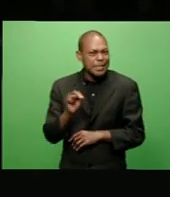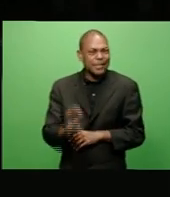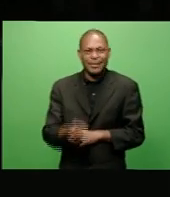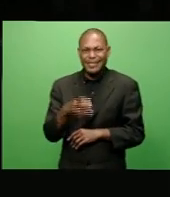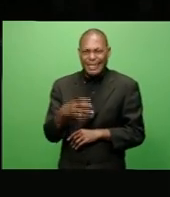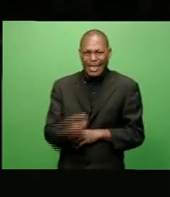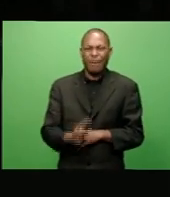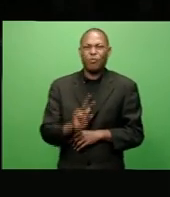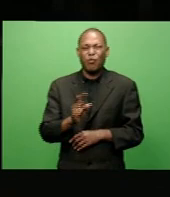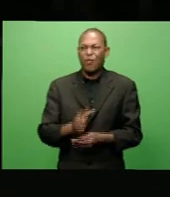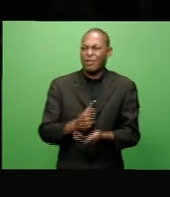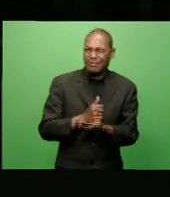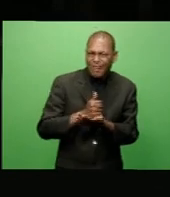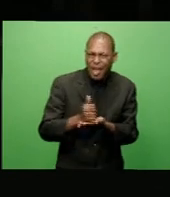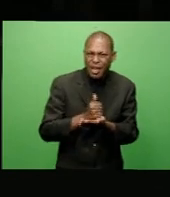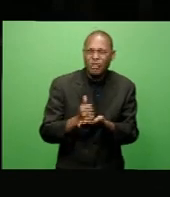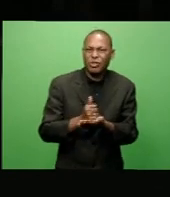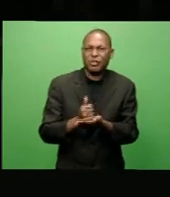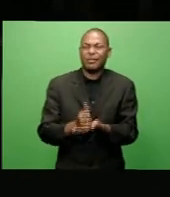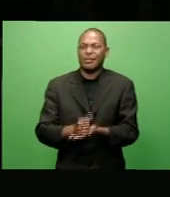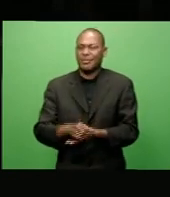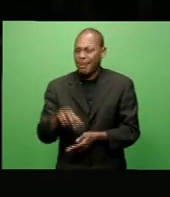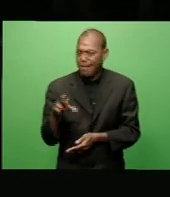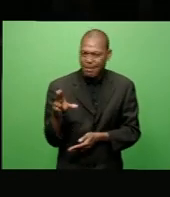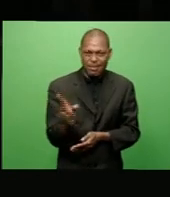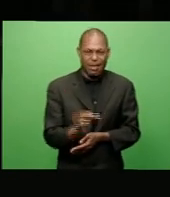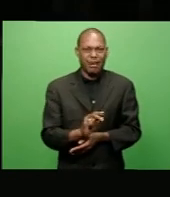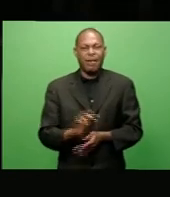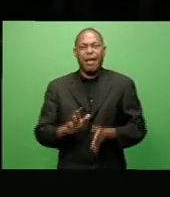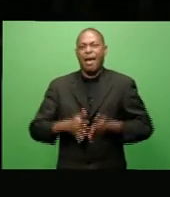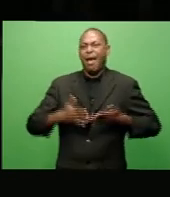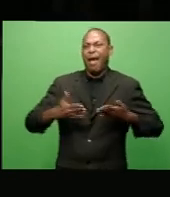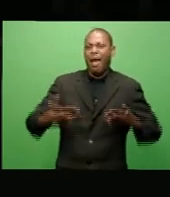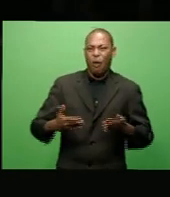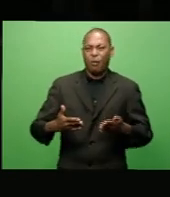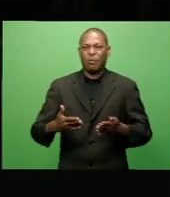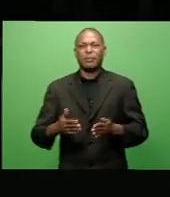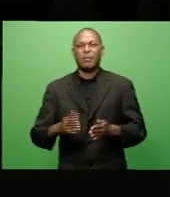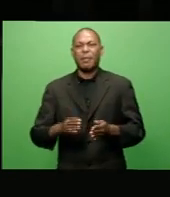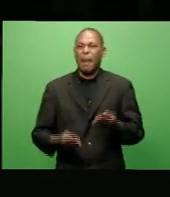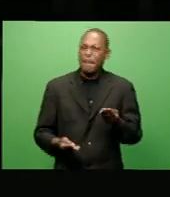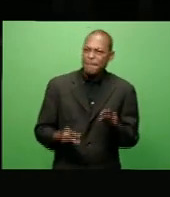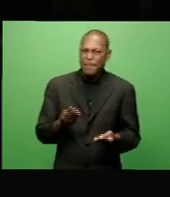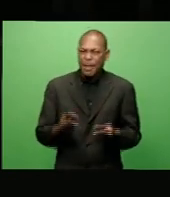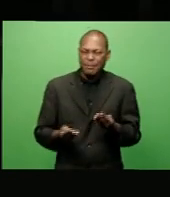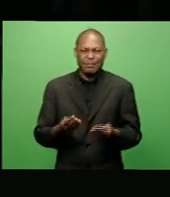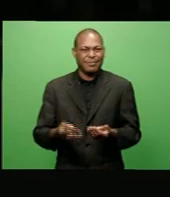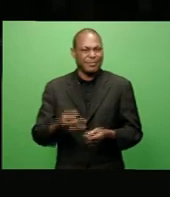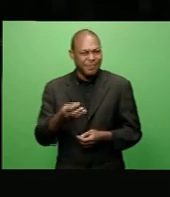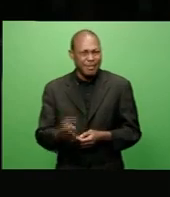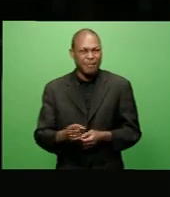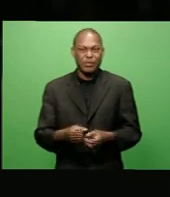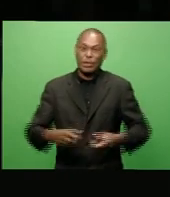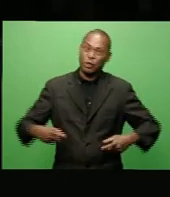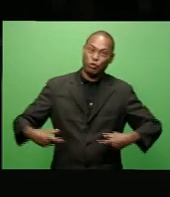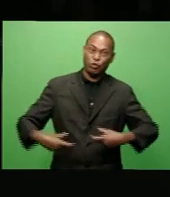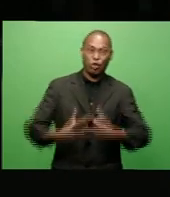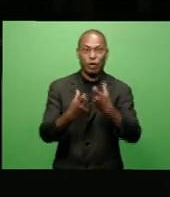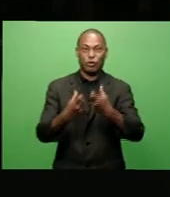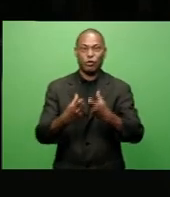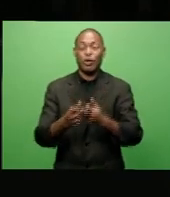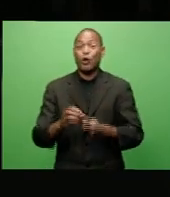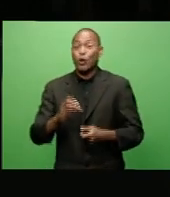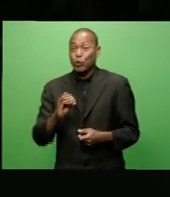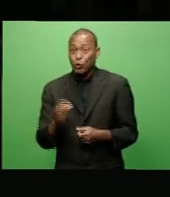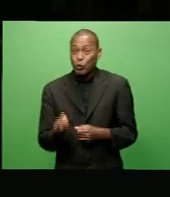proactive and sustainable measures to be put in place to address underlying balances from payment challenges. Economic recovery for now